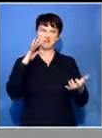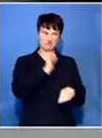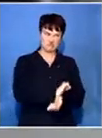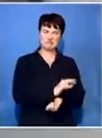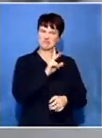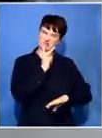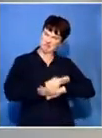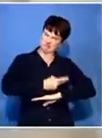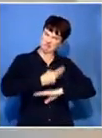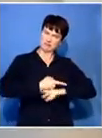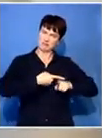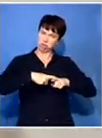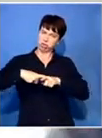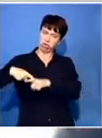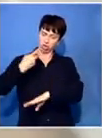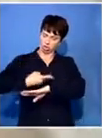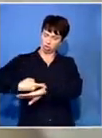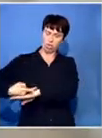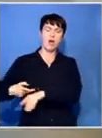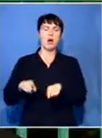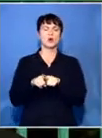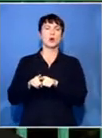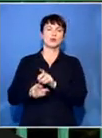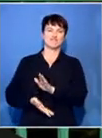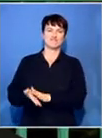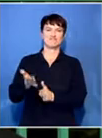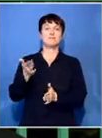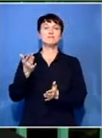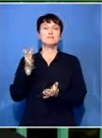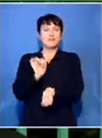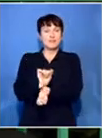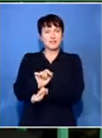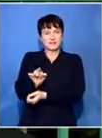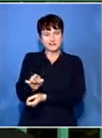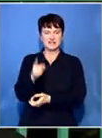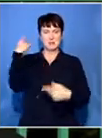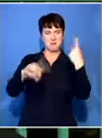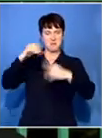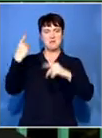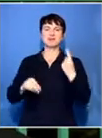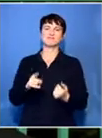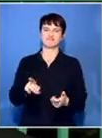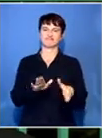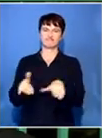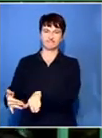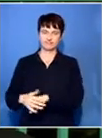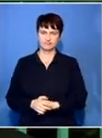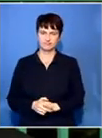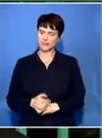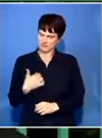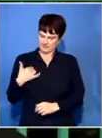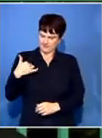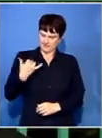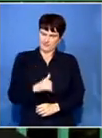He suffered severe head injuries and internal bleeding. It's really painful because he's now in a grave.